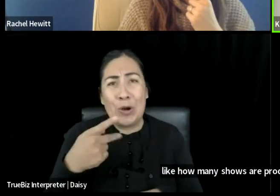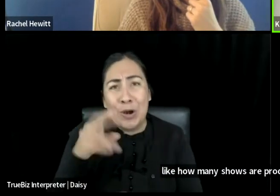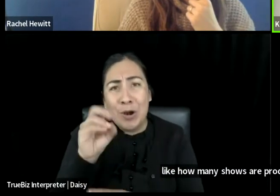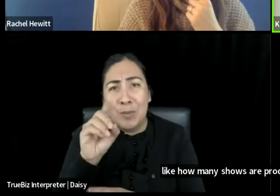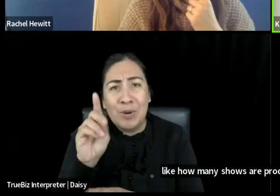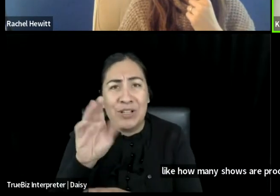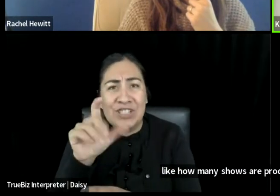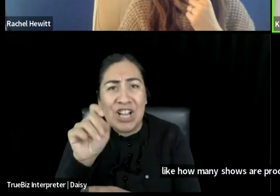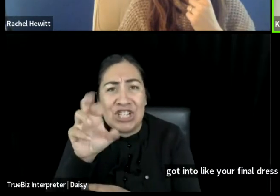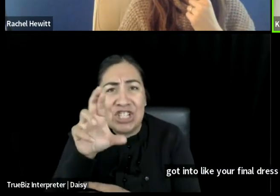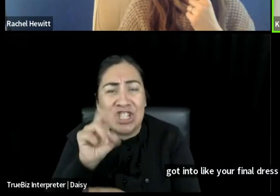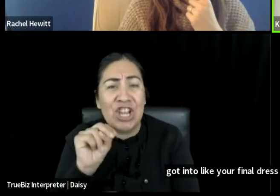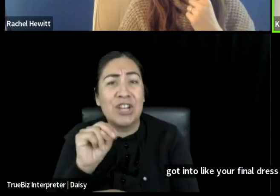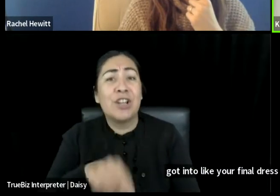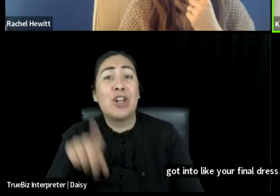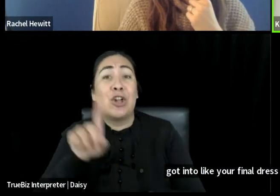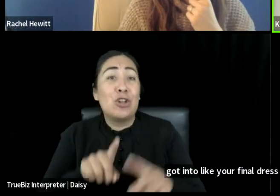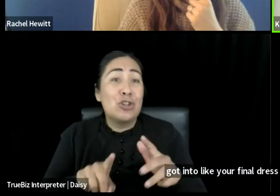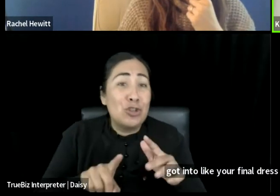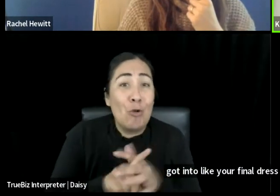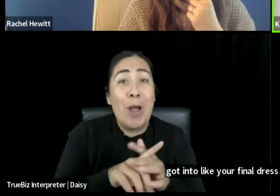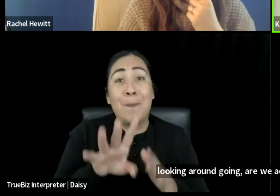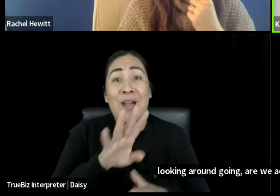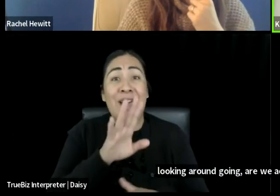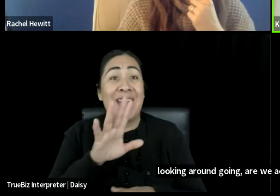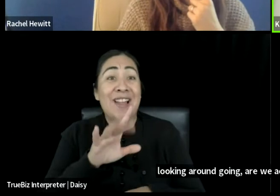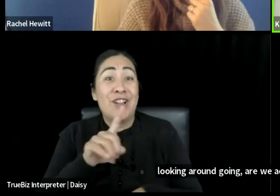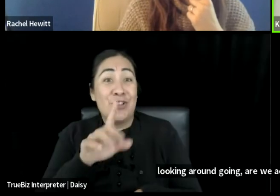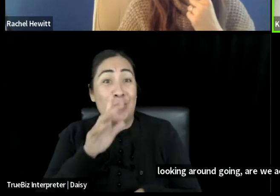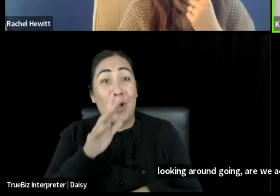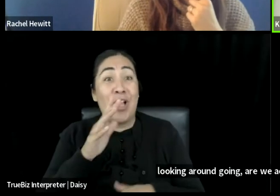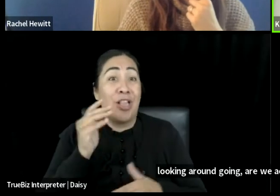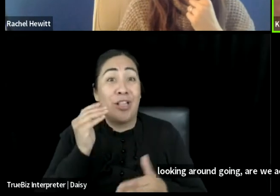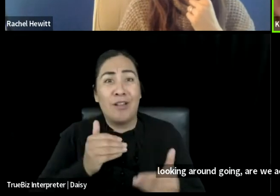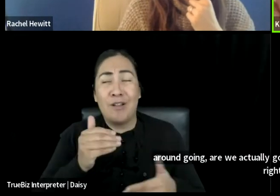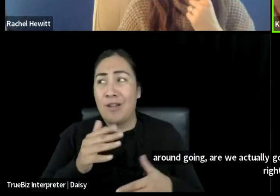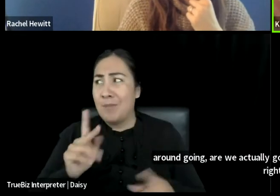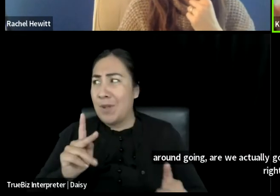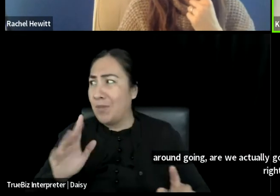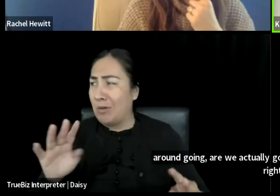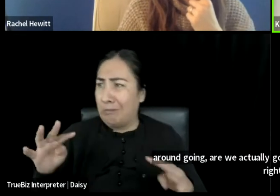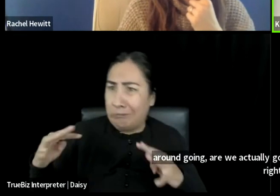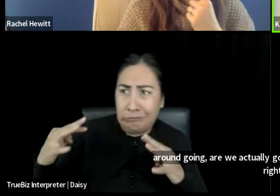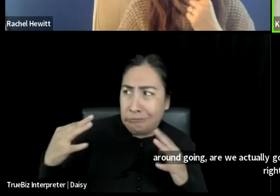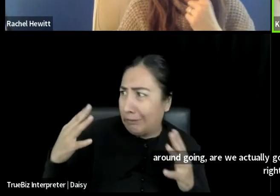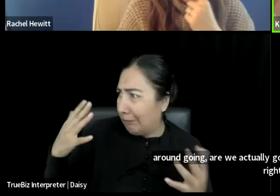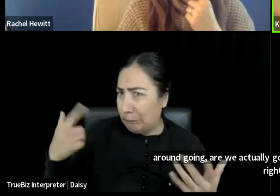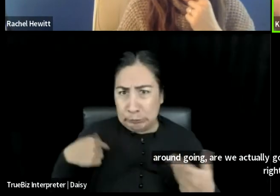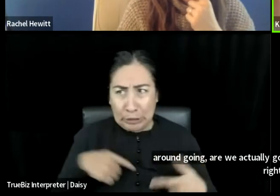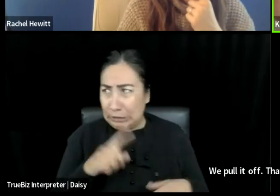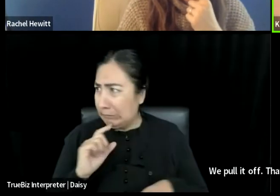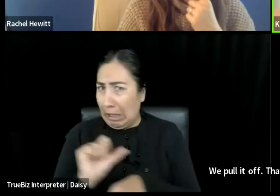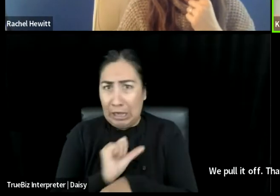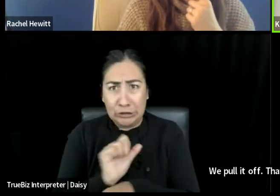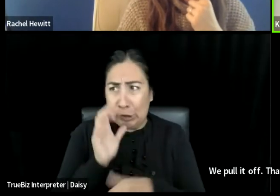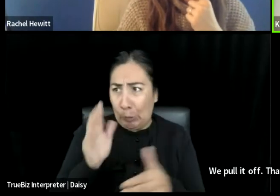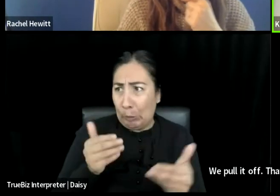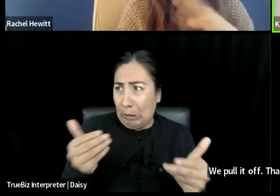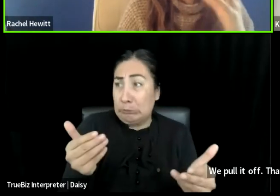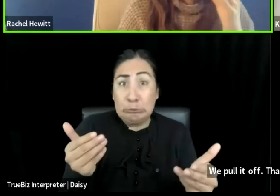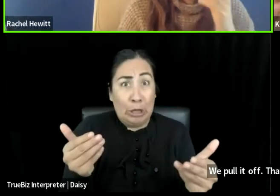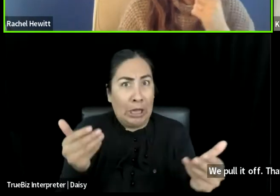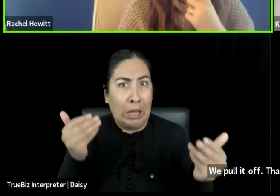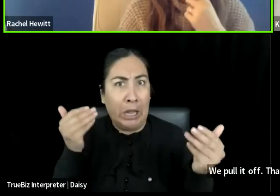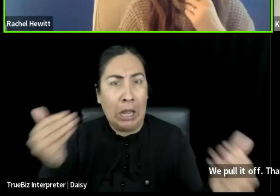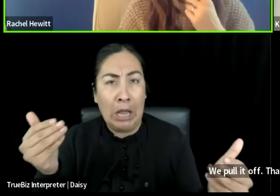going, are we actually going to do this? And we do it, right? We pull it off. That's, that is part of what we do, right?